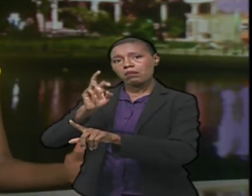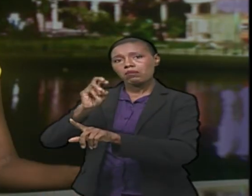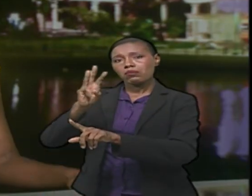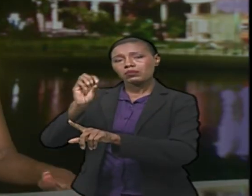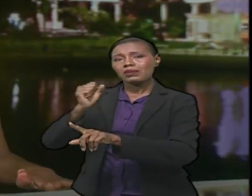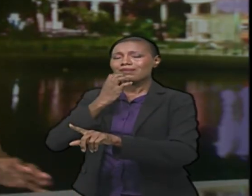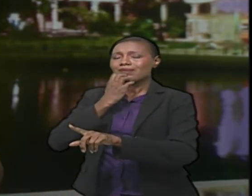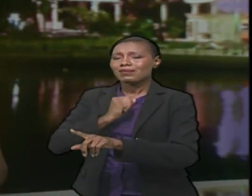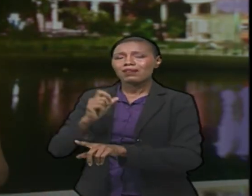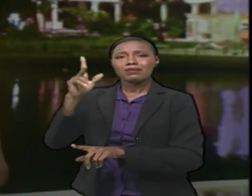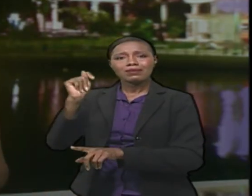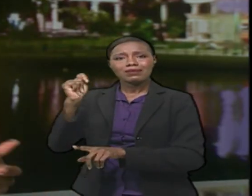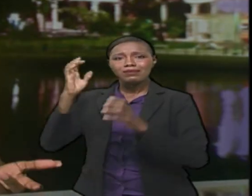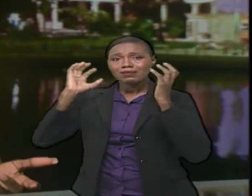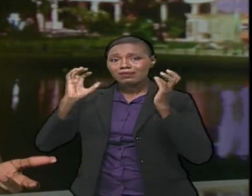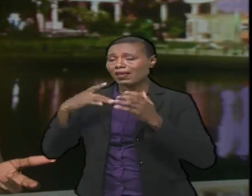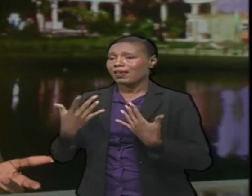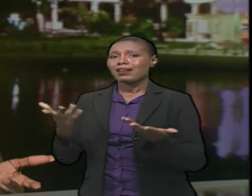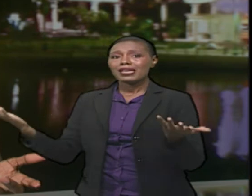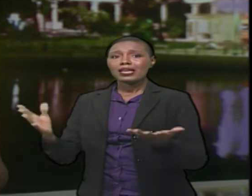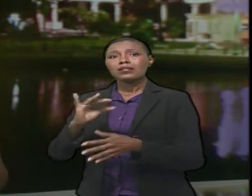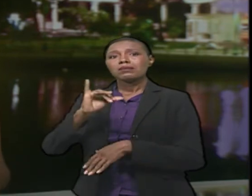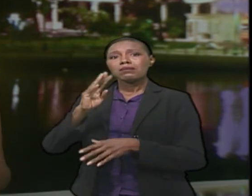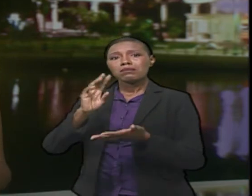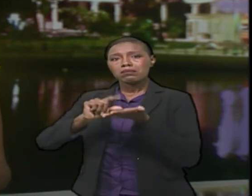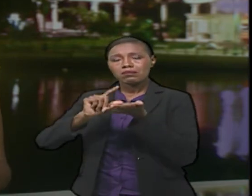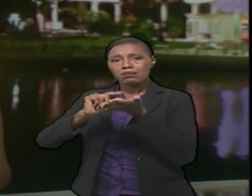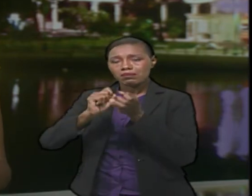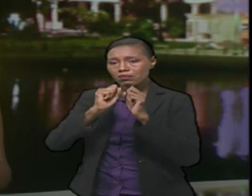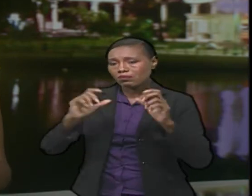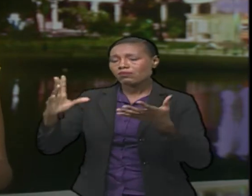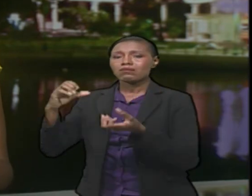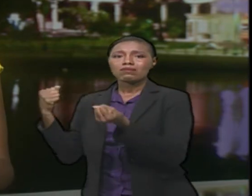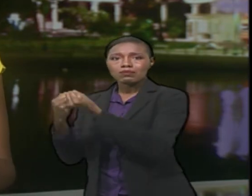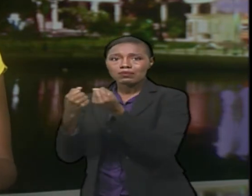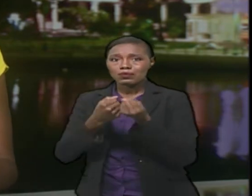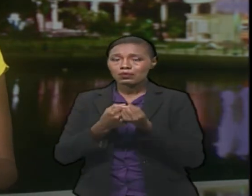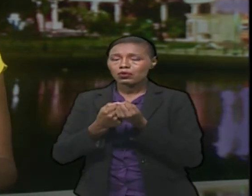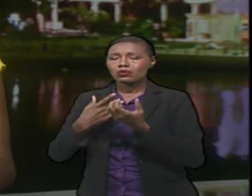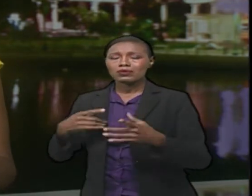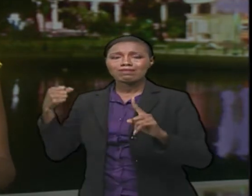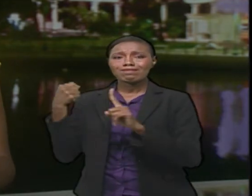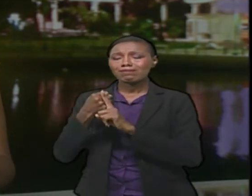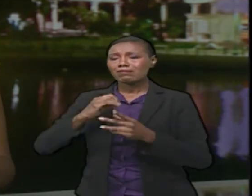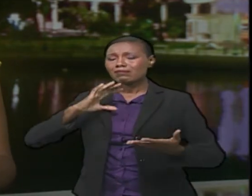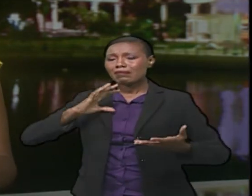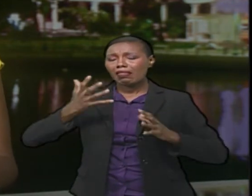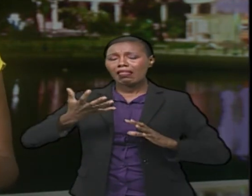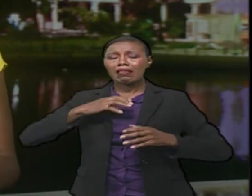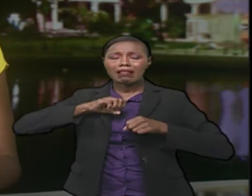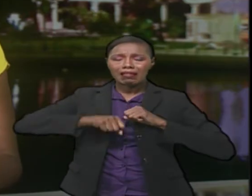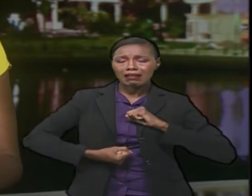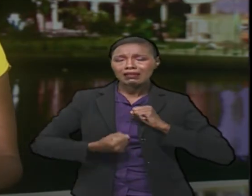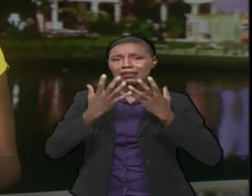is one that he would have given his full support to. It certainly was a blow to wake up and hear about his death this morning. Yes, it was really sad news to wake up to. And